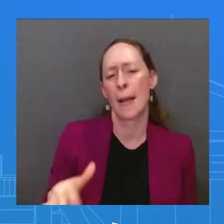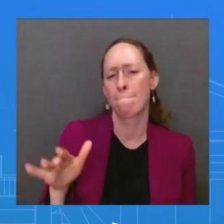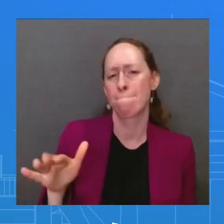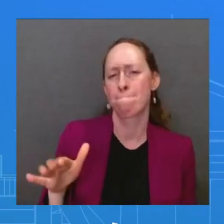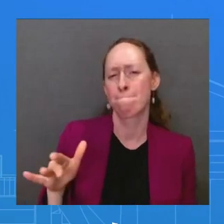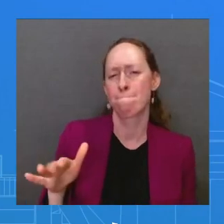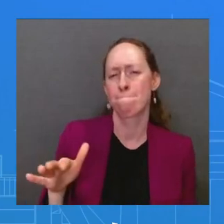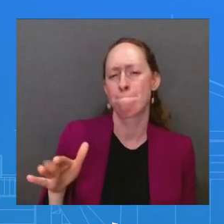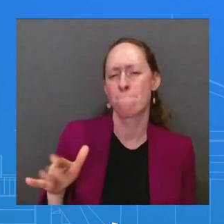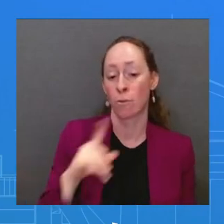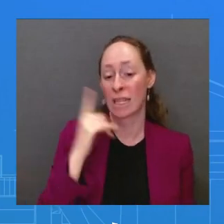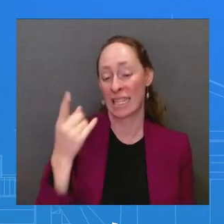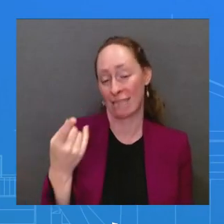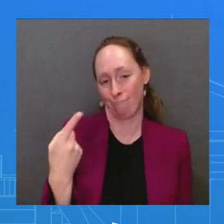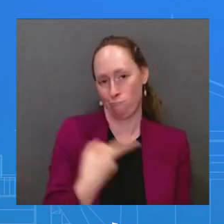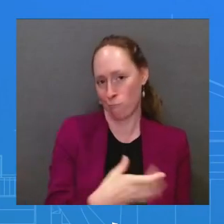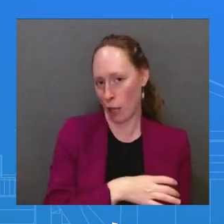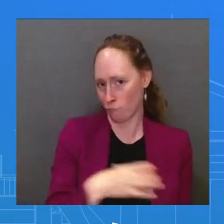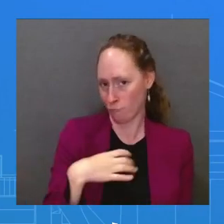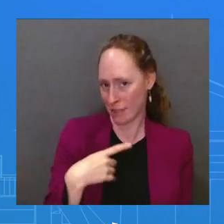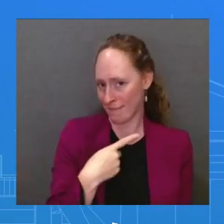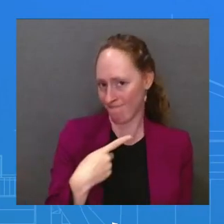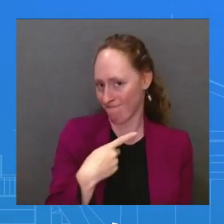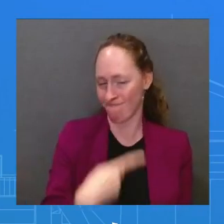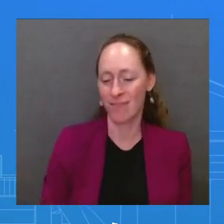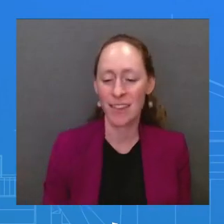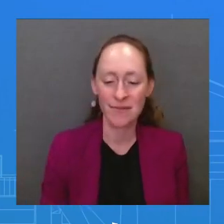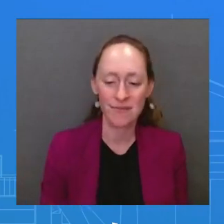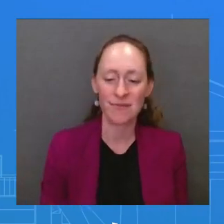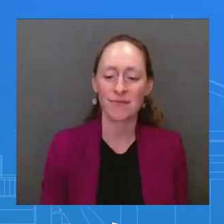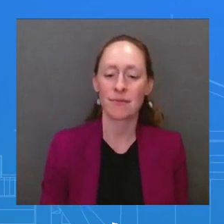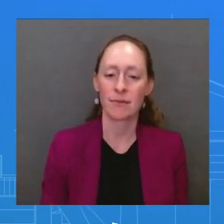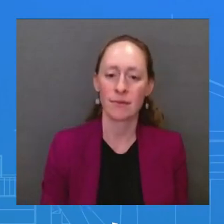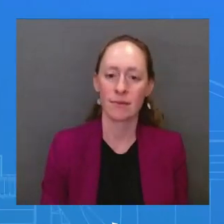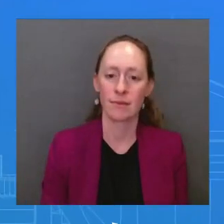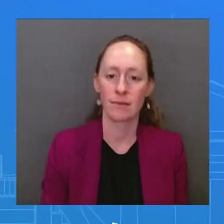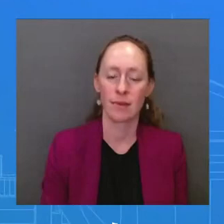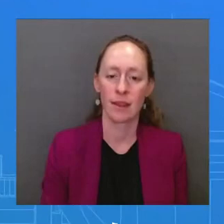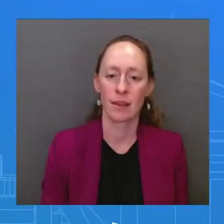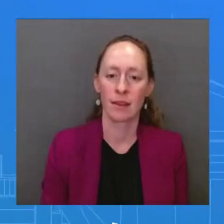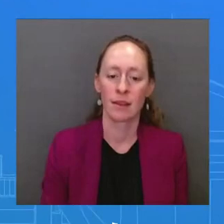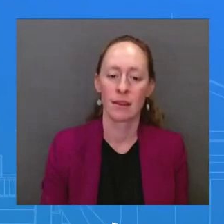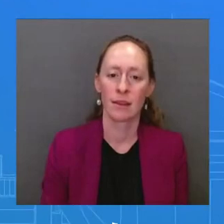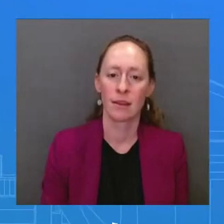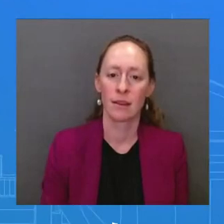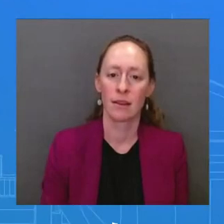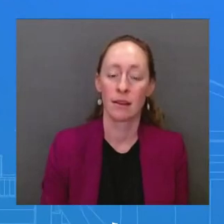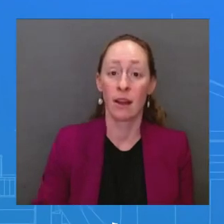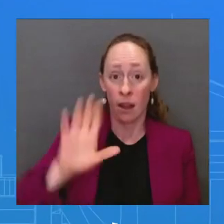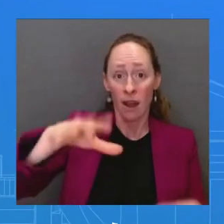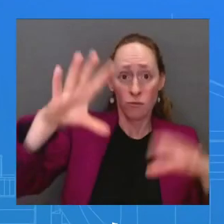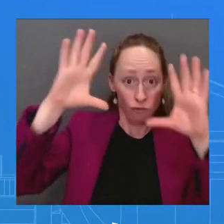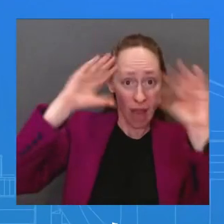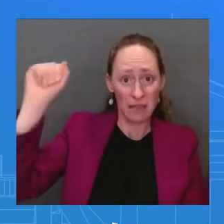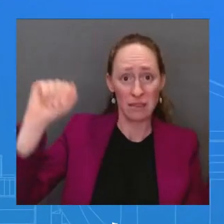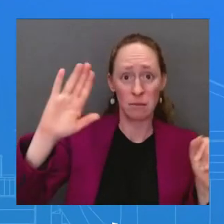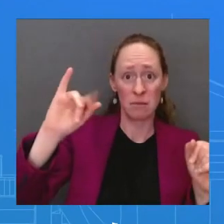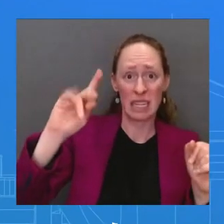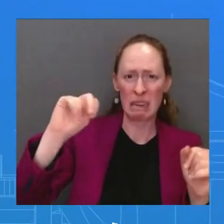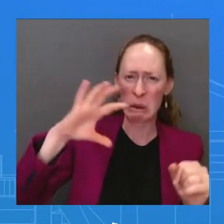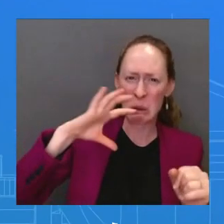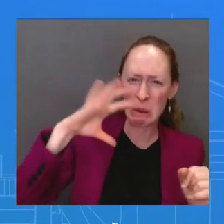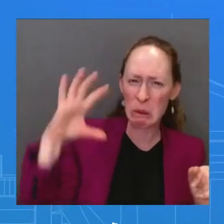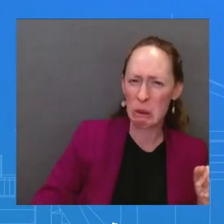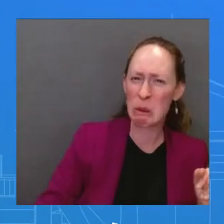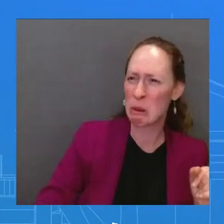thing. Go ahead. Thank you, Karine. President Biden is the oldest president in U.S. history. Why does White House staff treat him like